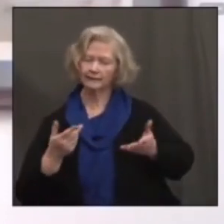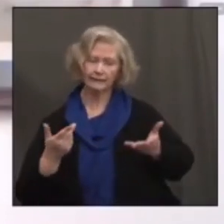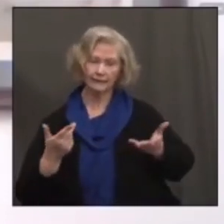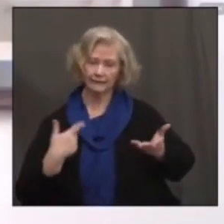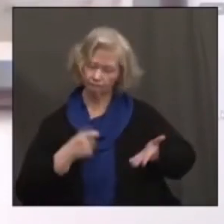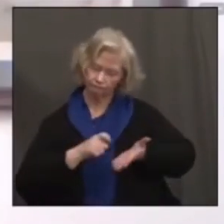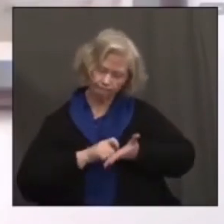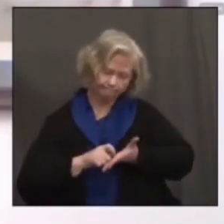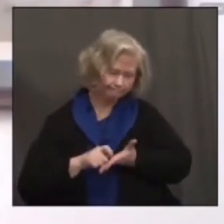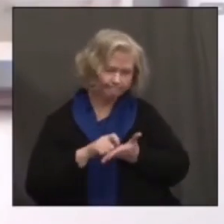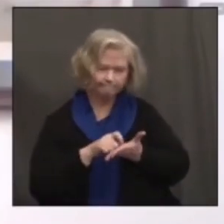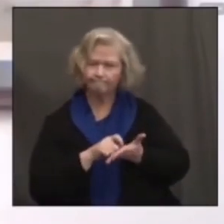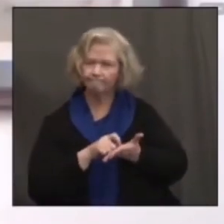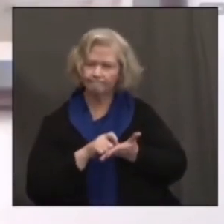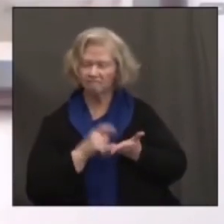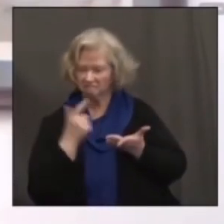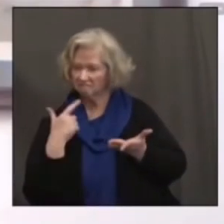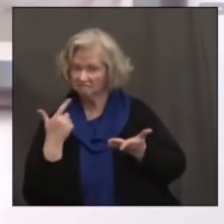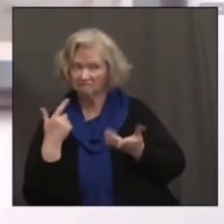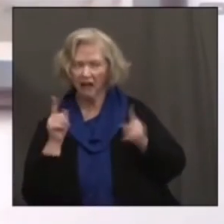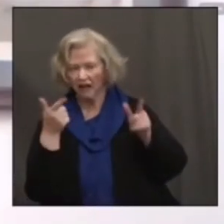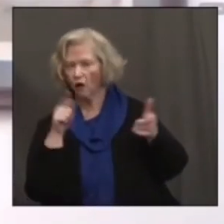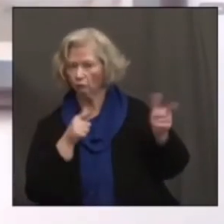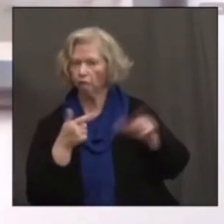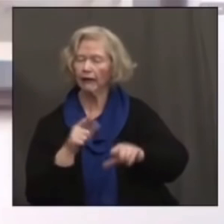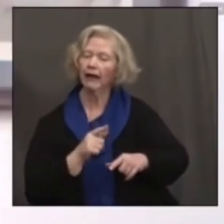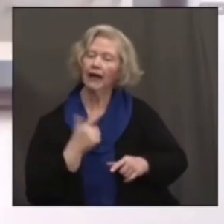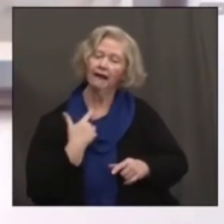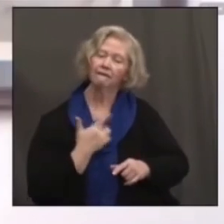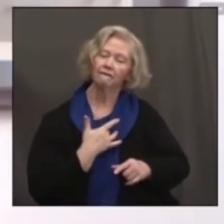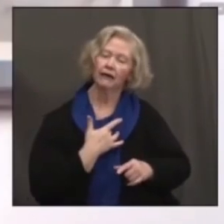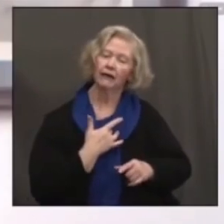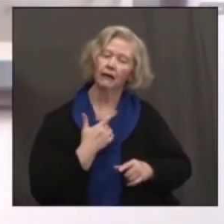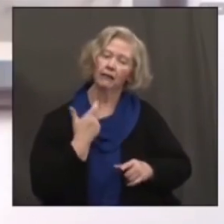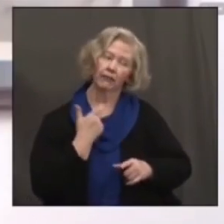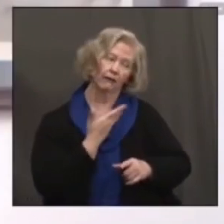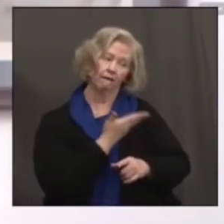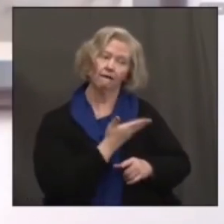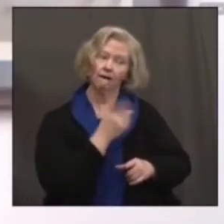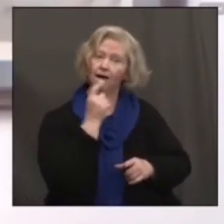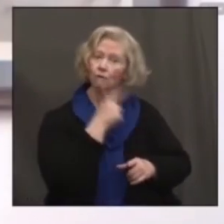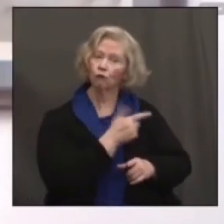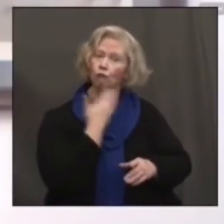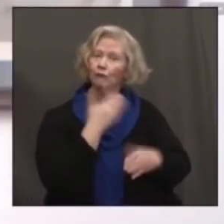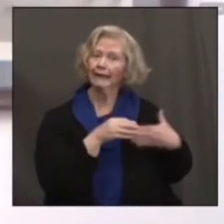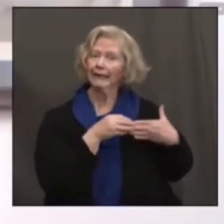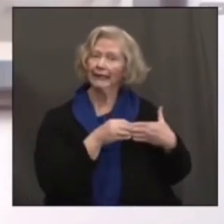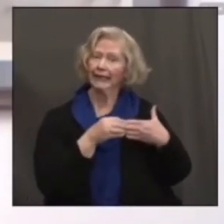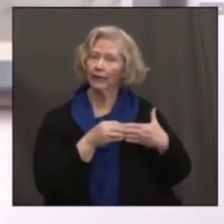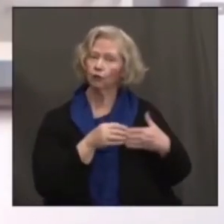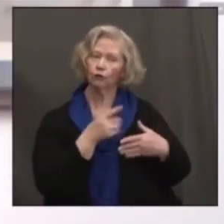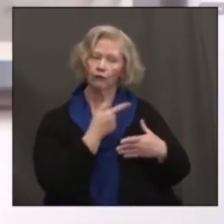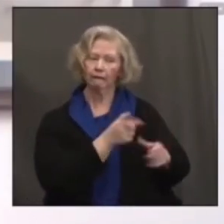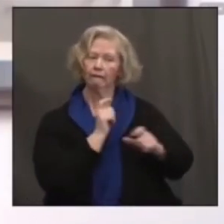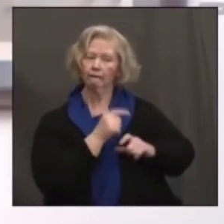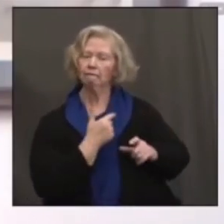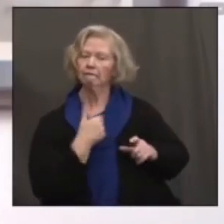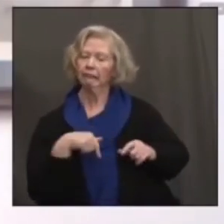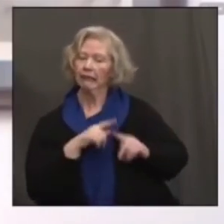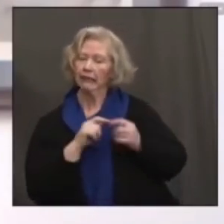pencils down, we all came to an agreement. I think it all started with the leadership of this governor, empowering his team to